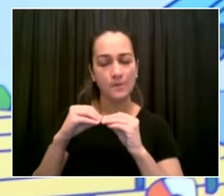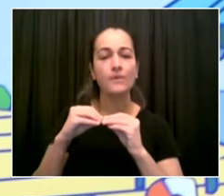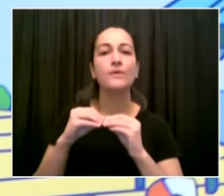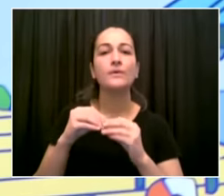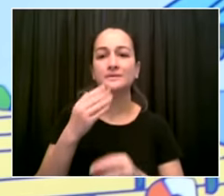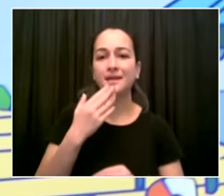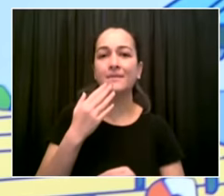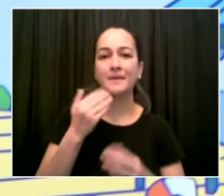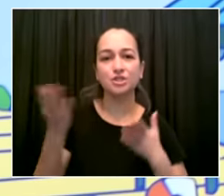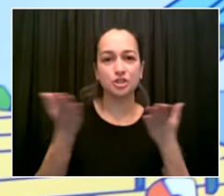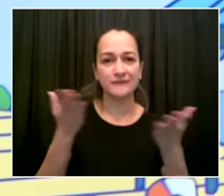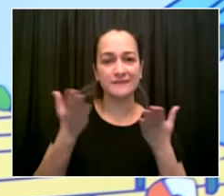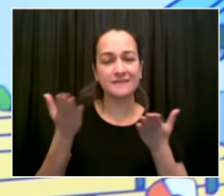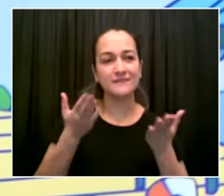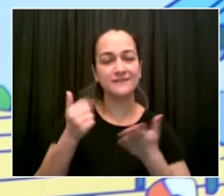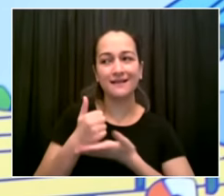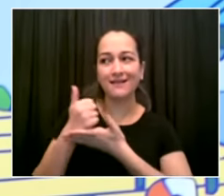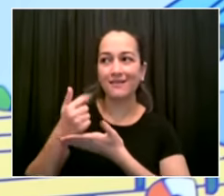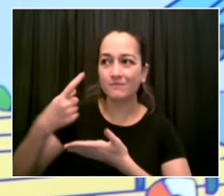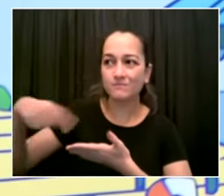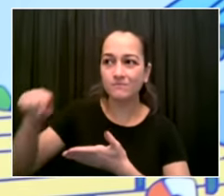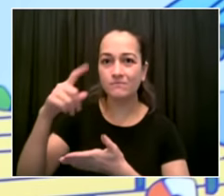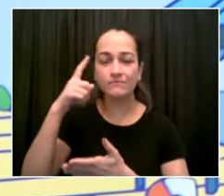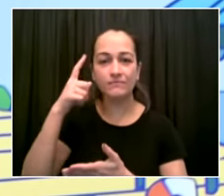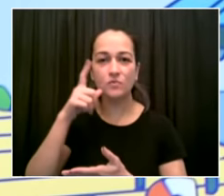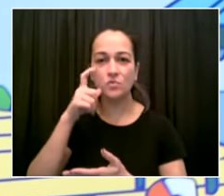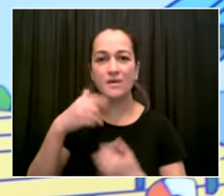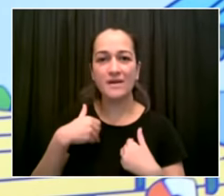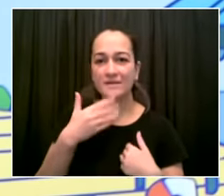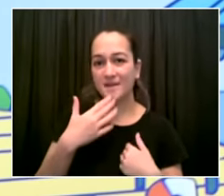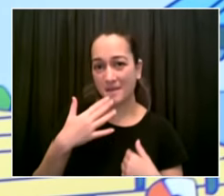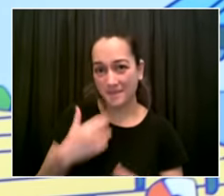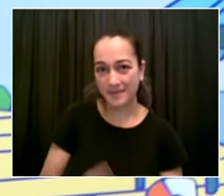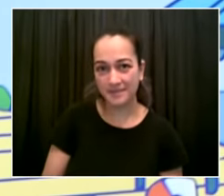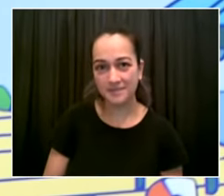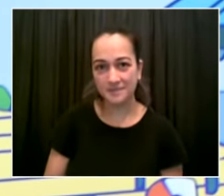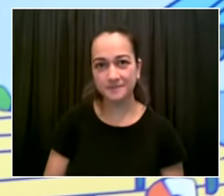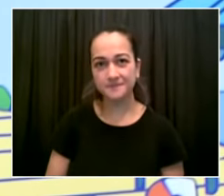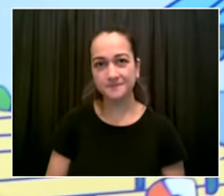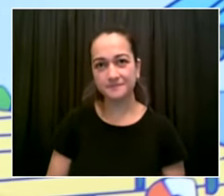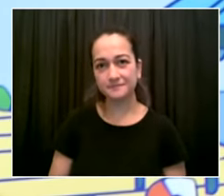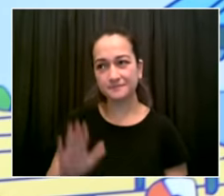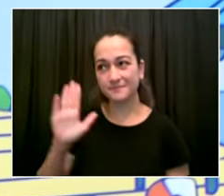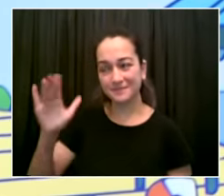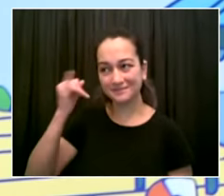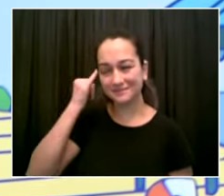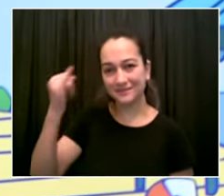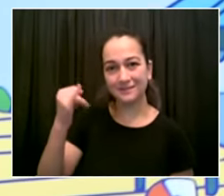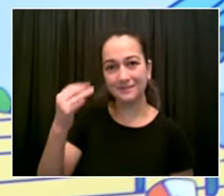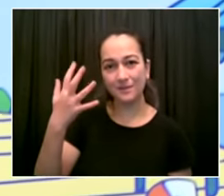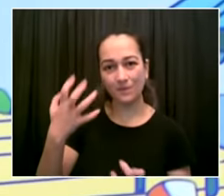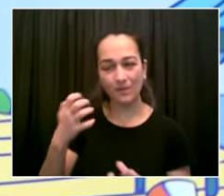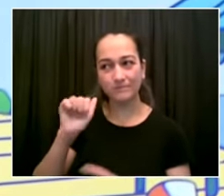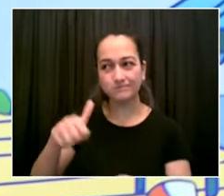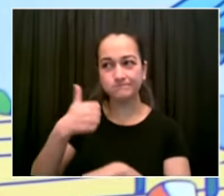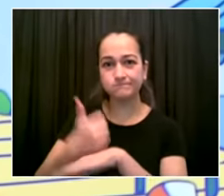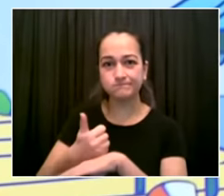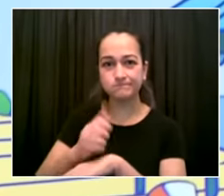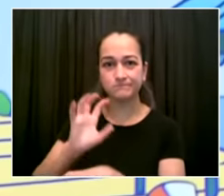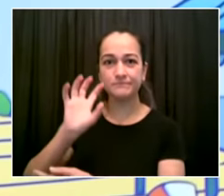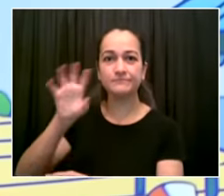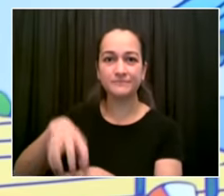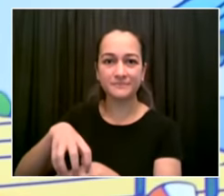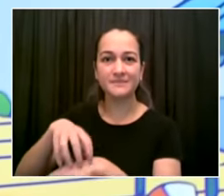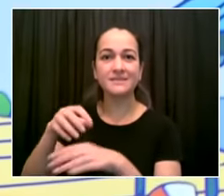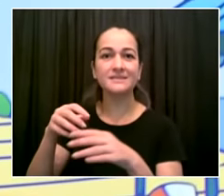and he said we need a center right here uh we all got together health and hospitals uh the amazing